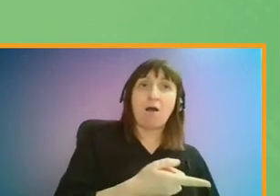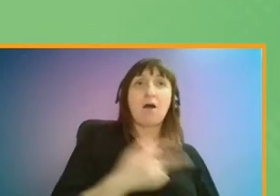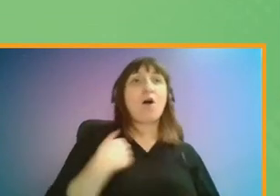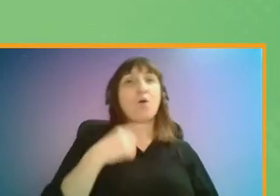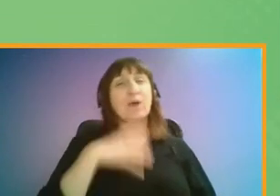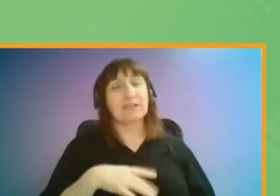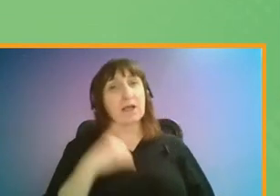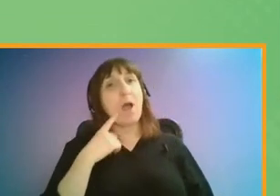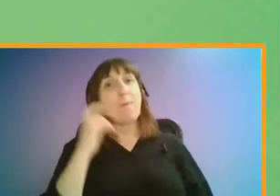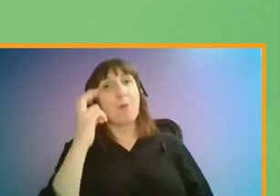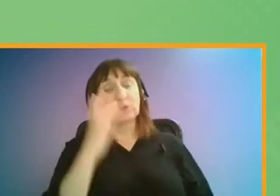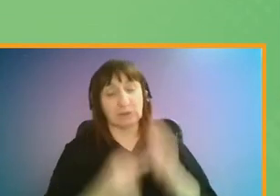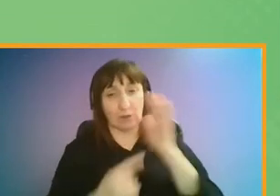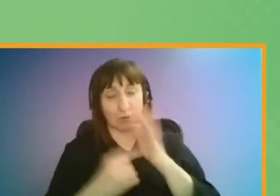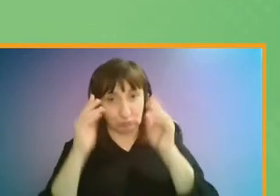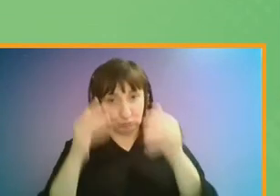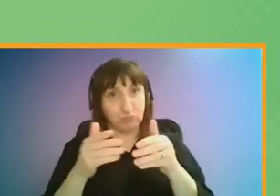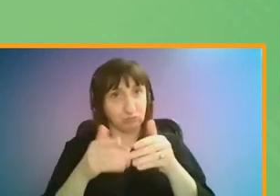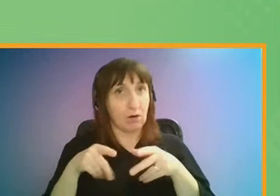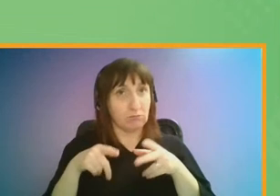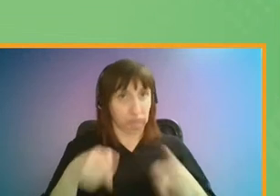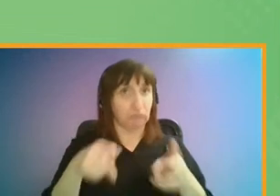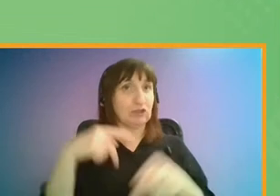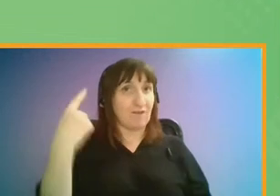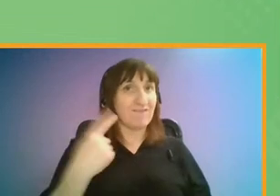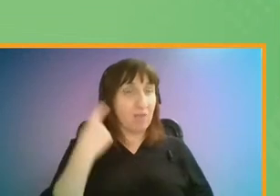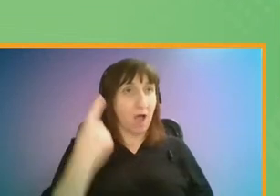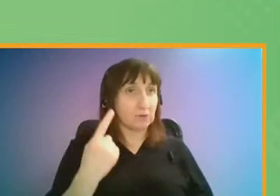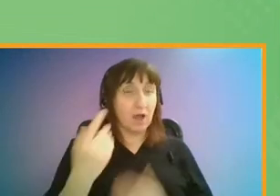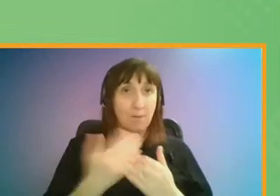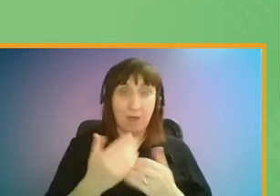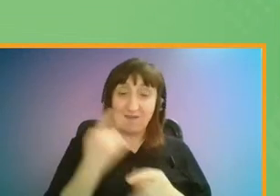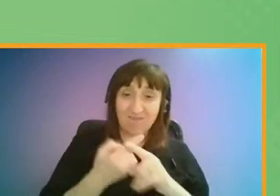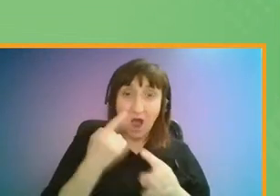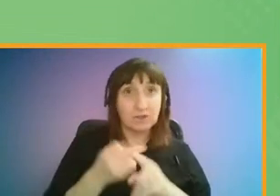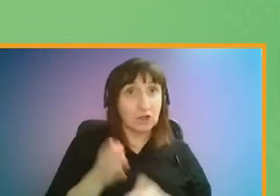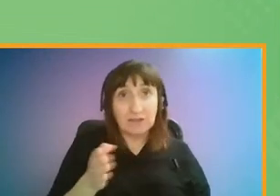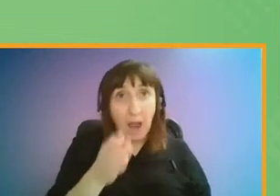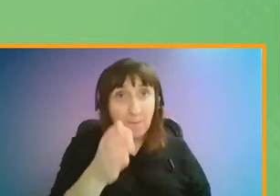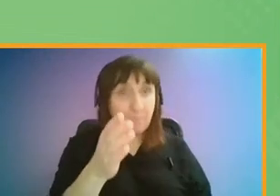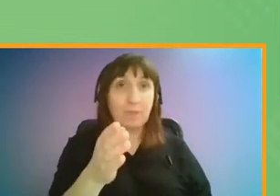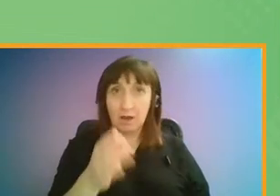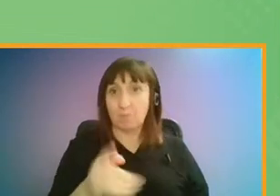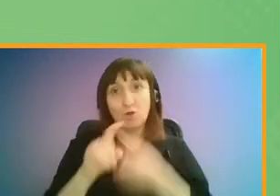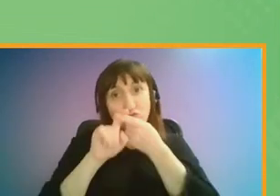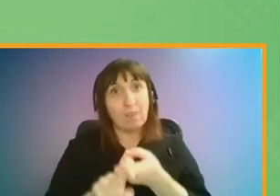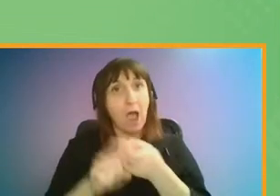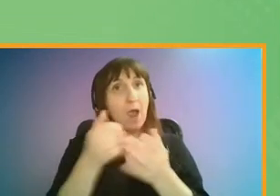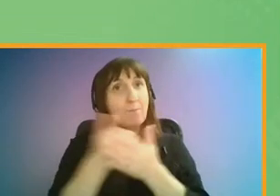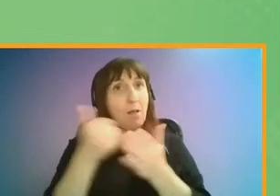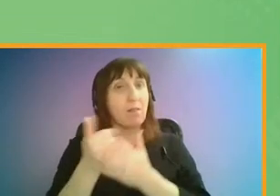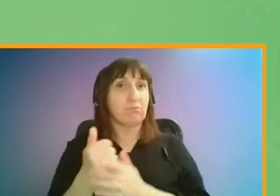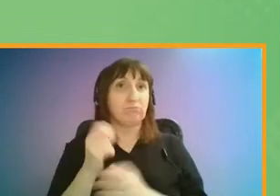prioritised on London streets. This will enable faster journey times and make buses a more reliable option.